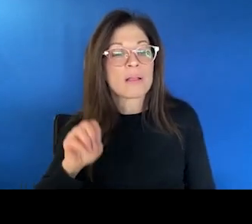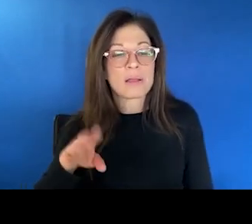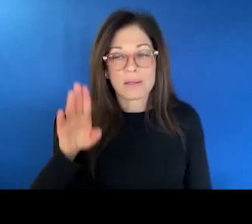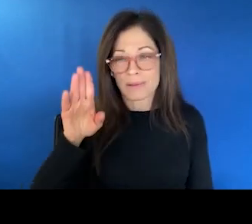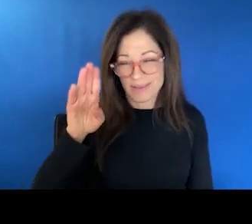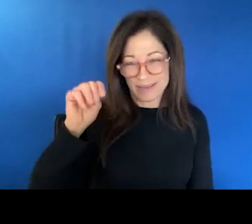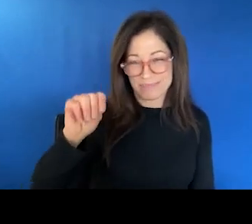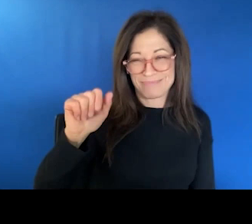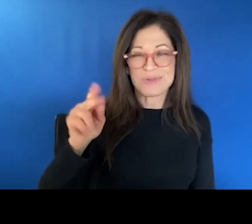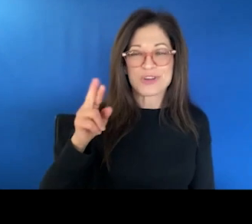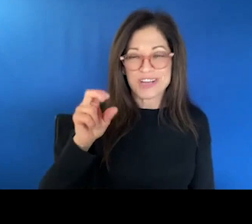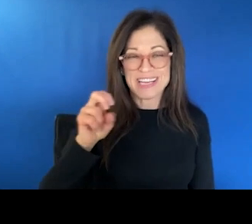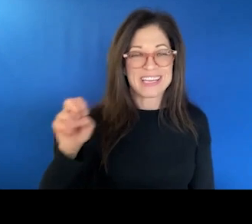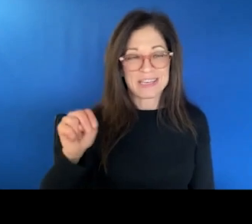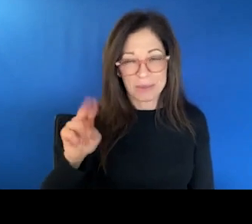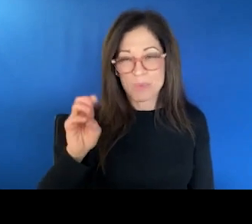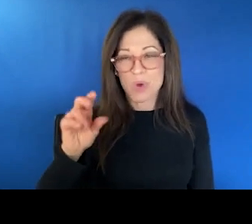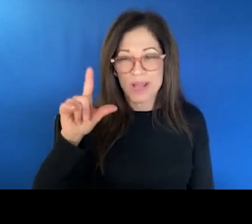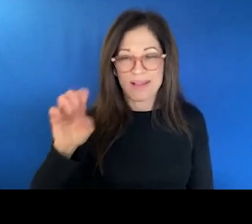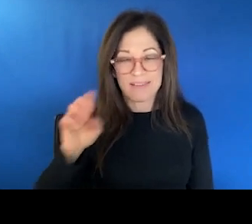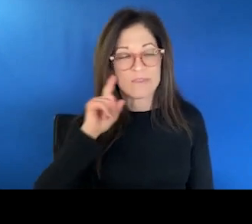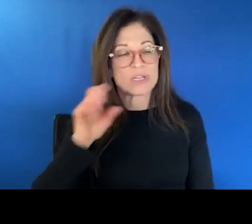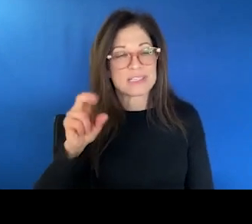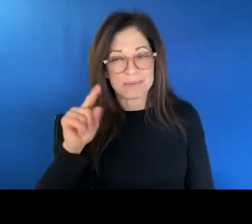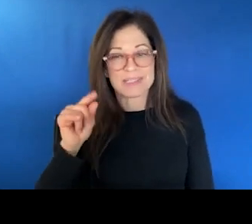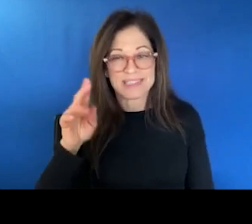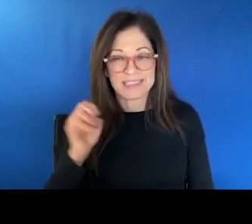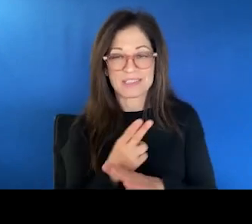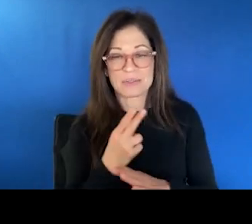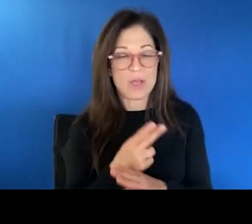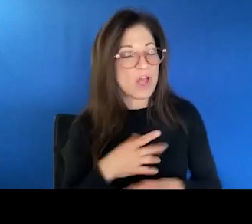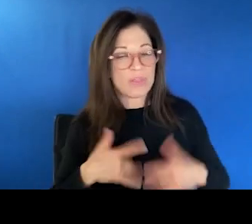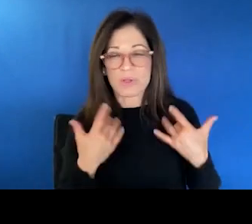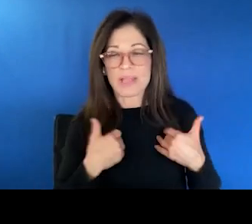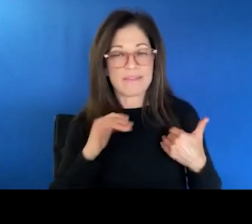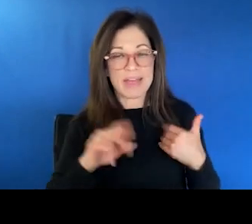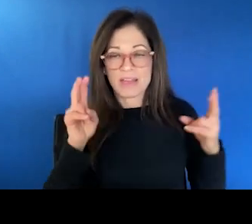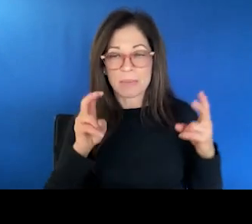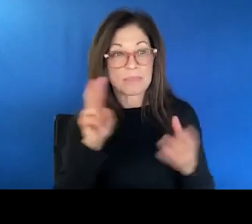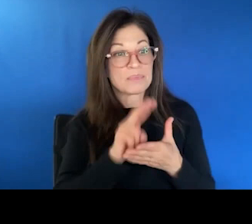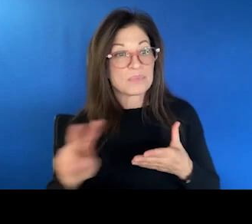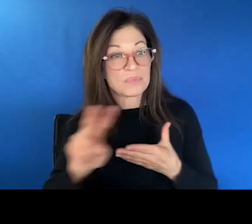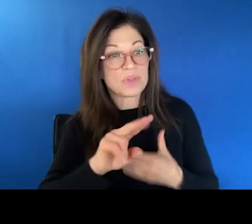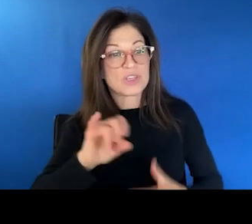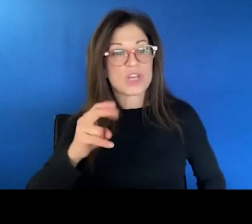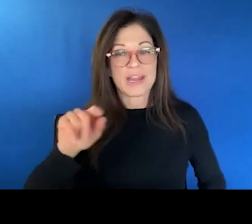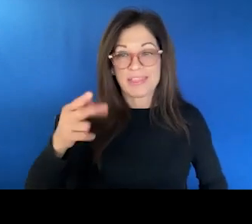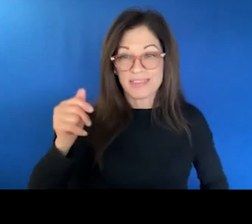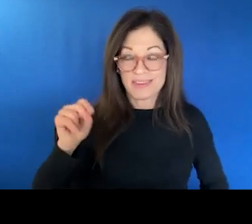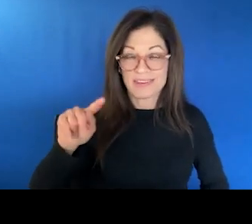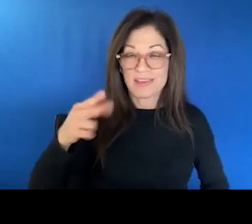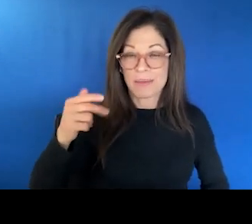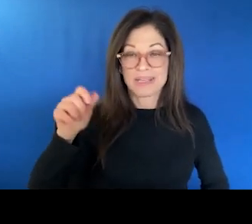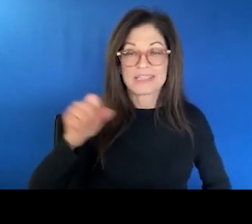use this year. We're thrilled to have that topic. And in two weeks, Jonathan Thomas from Franklin County,